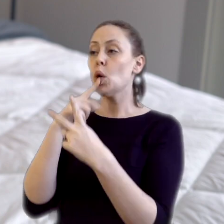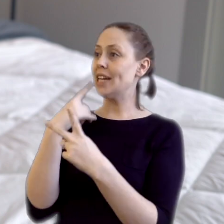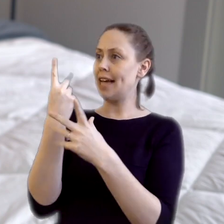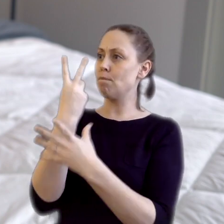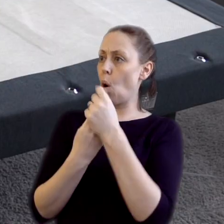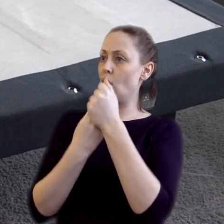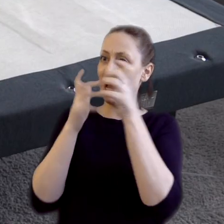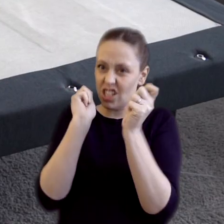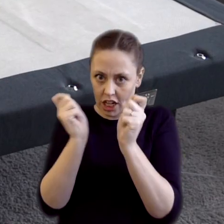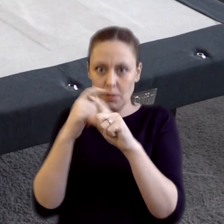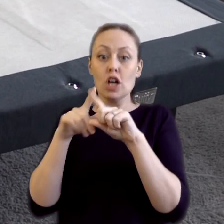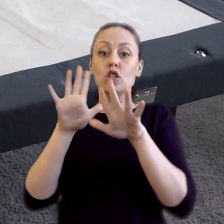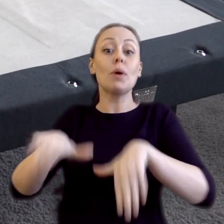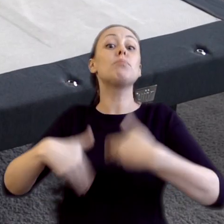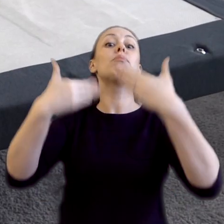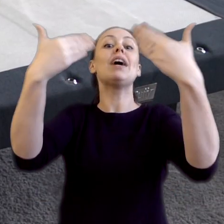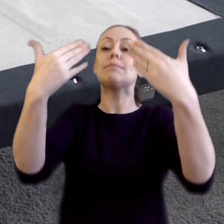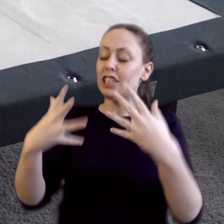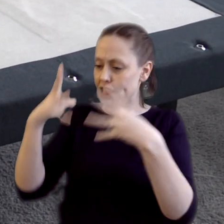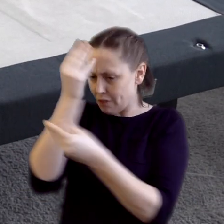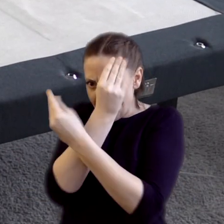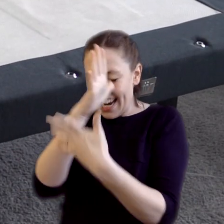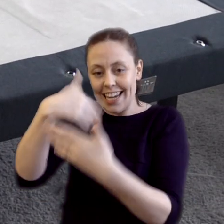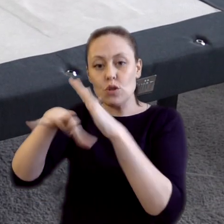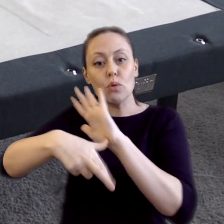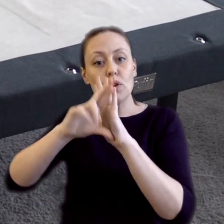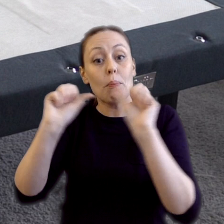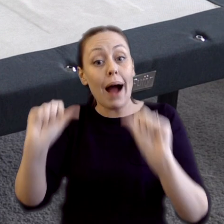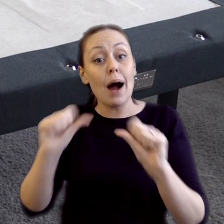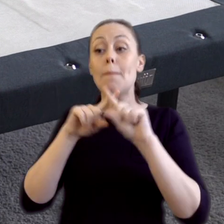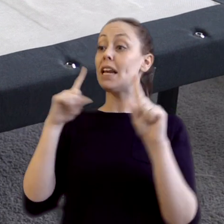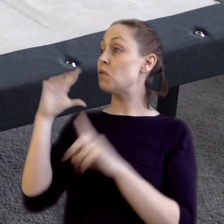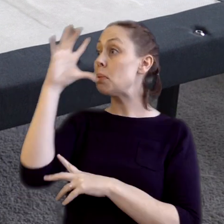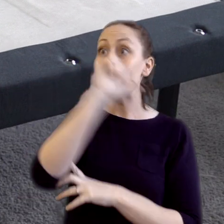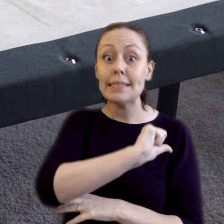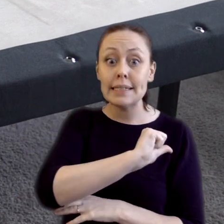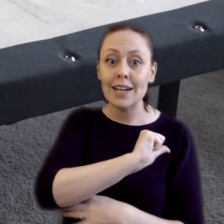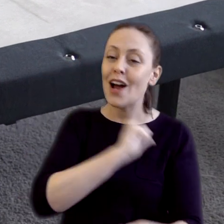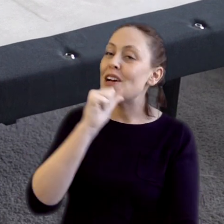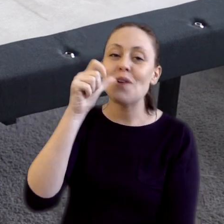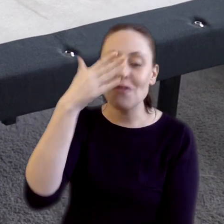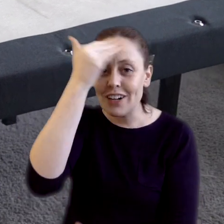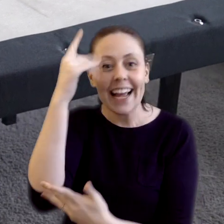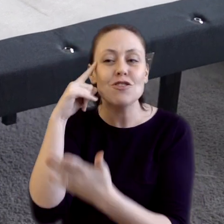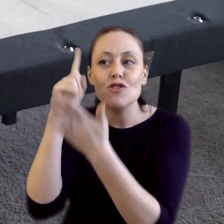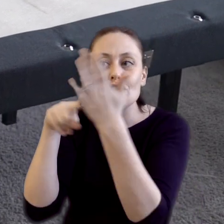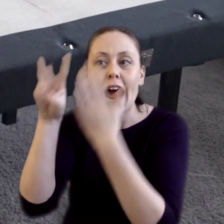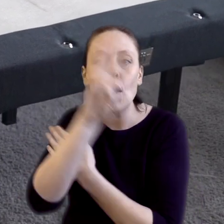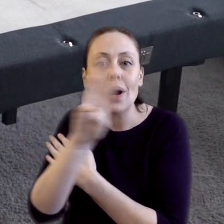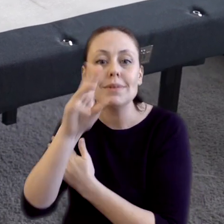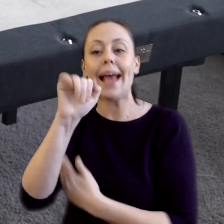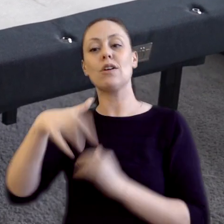adjustability. We tried to put as much information into the review as possible, however, if we have missed something, don't forget to check out our website